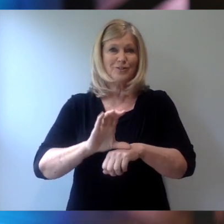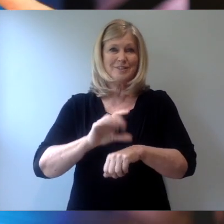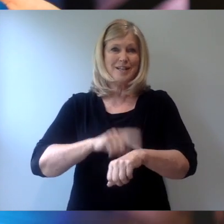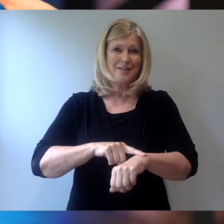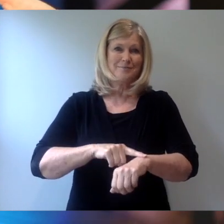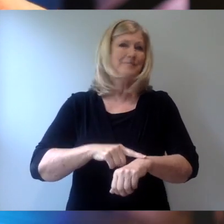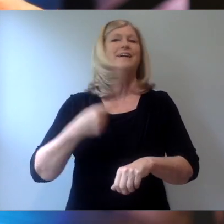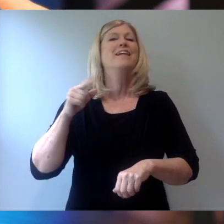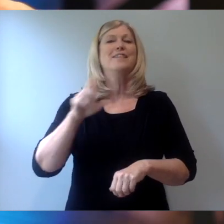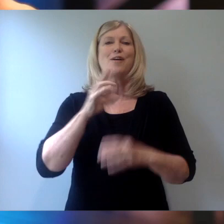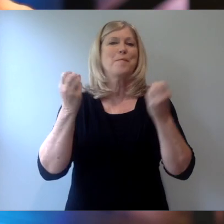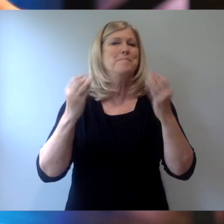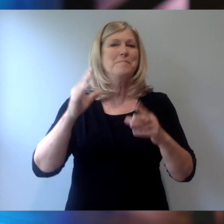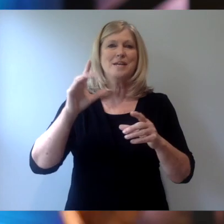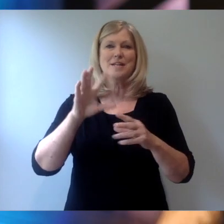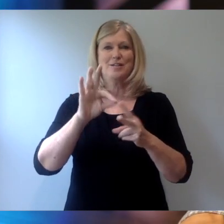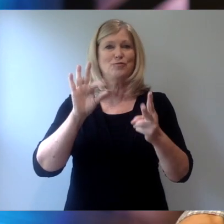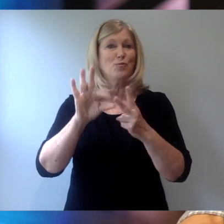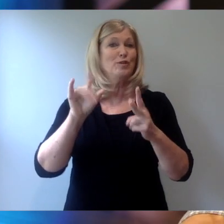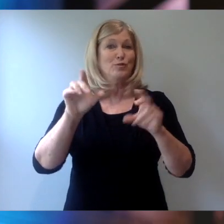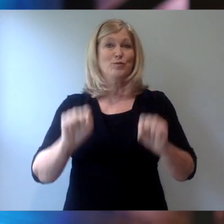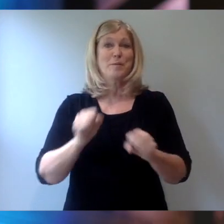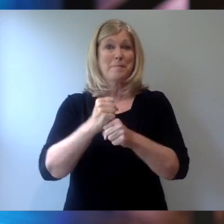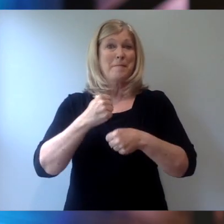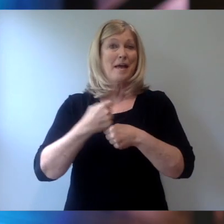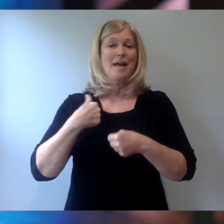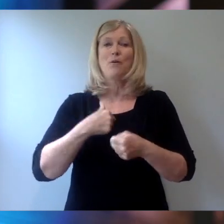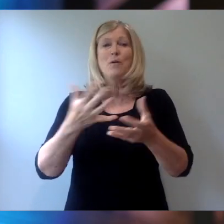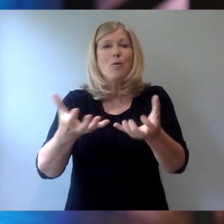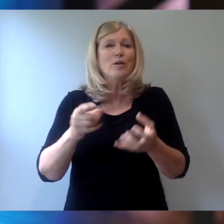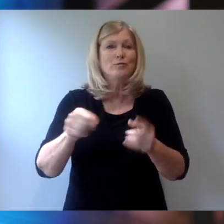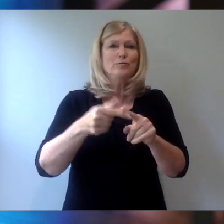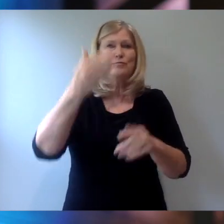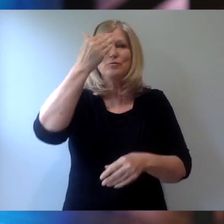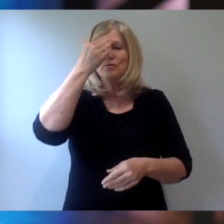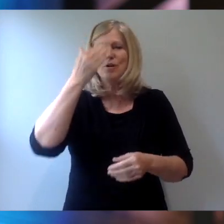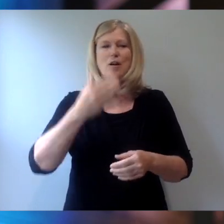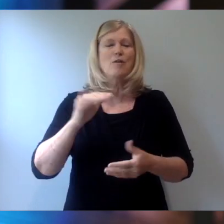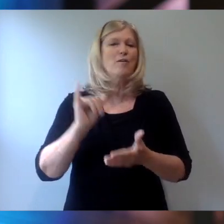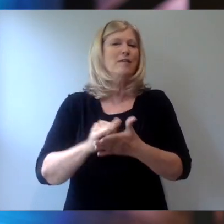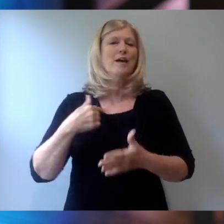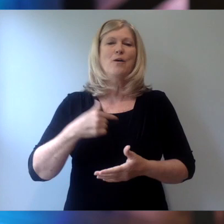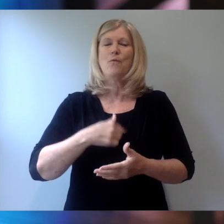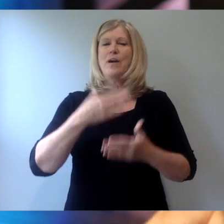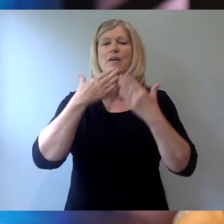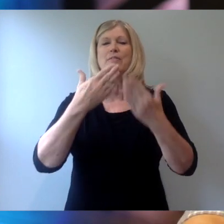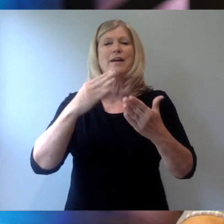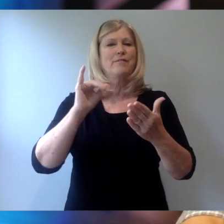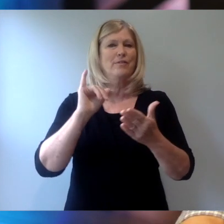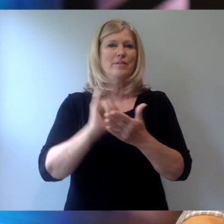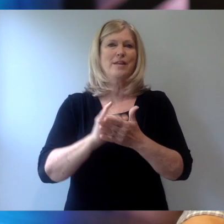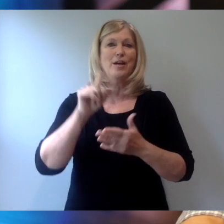There's a lot of choices that you could have made, and we want you to know profoundly that we're grateful and thankful